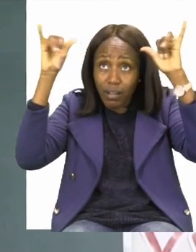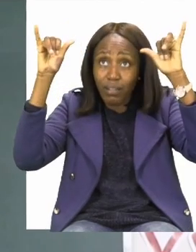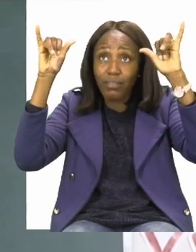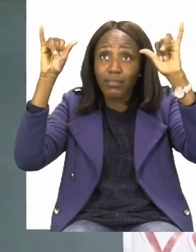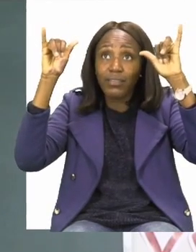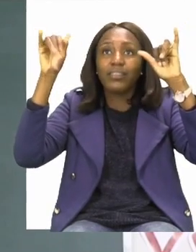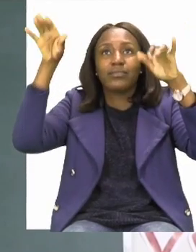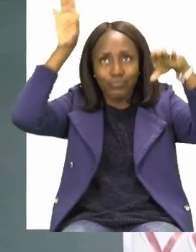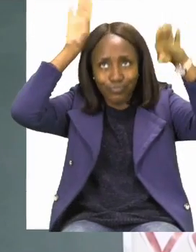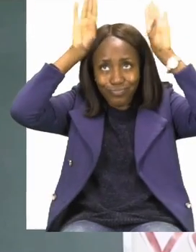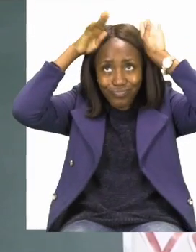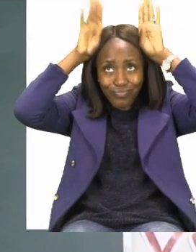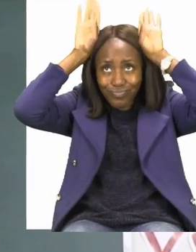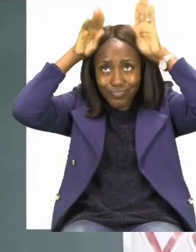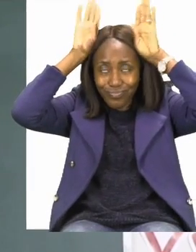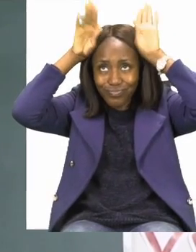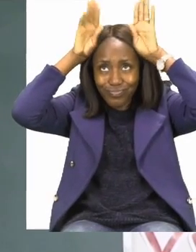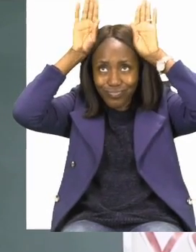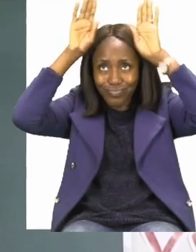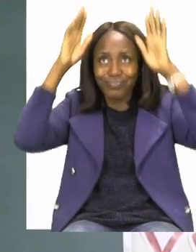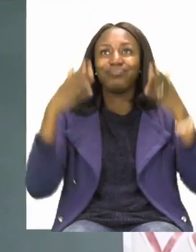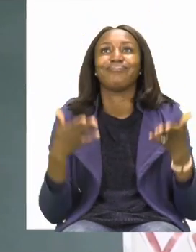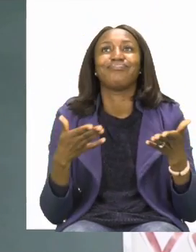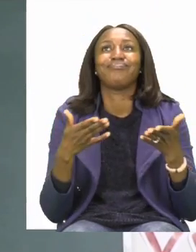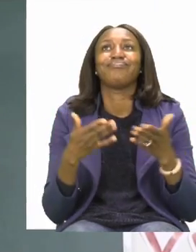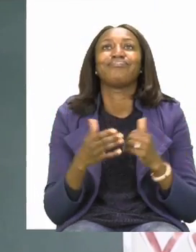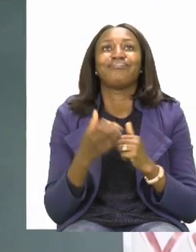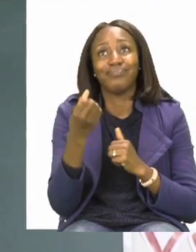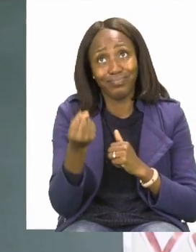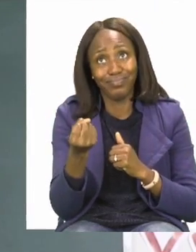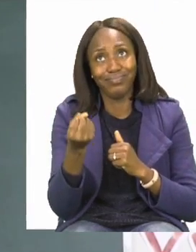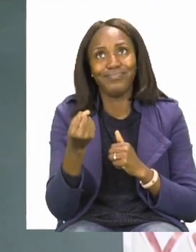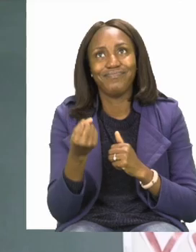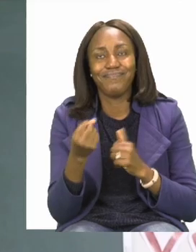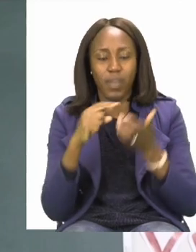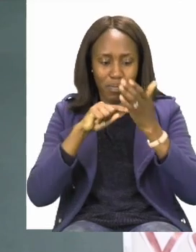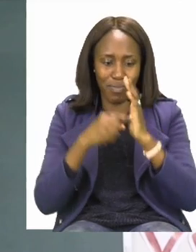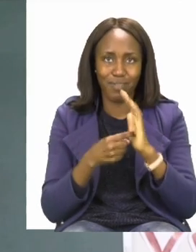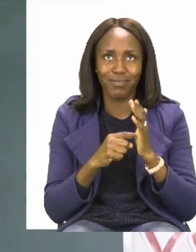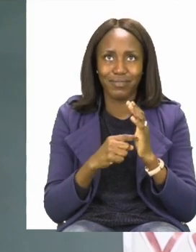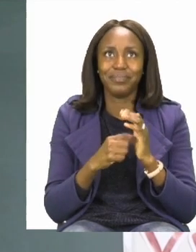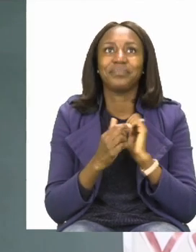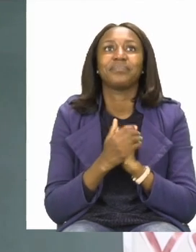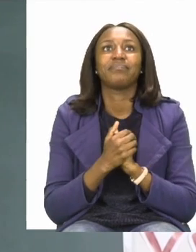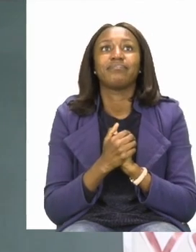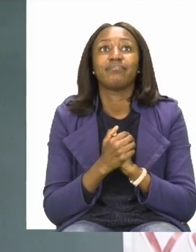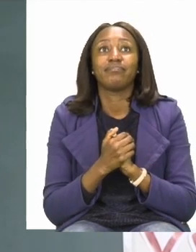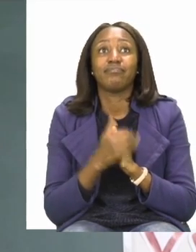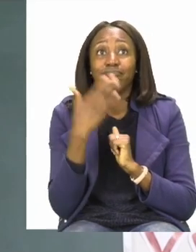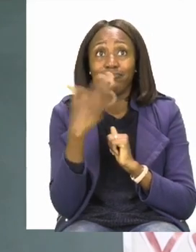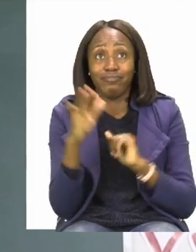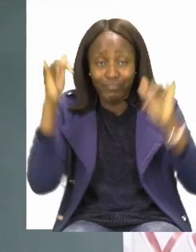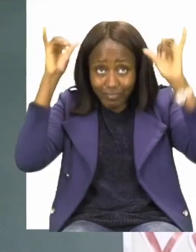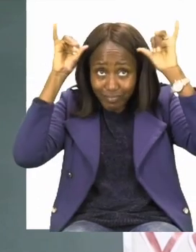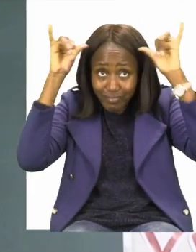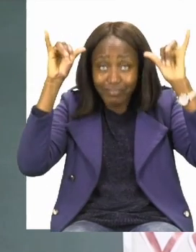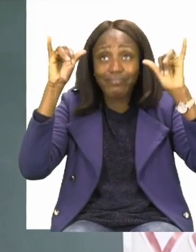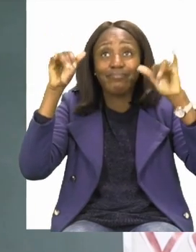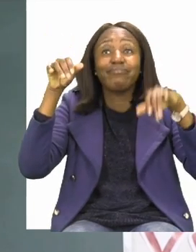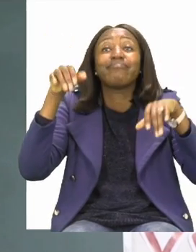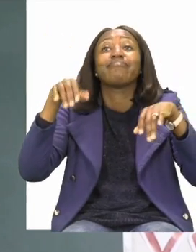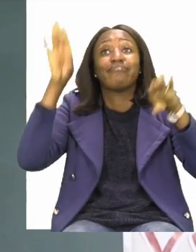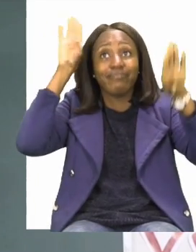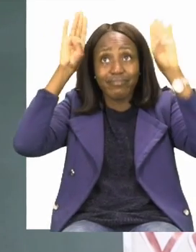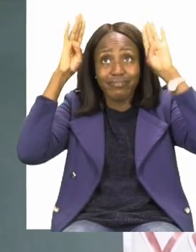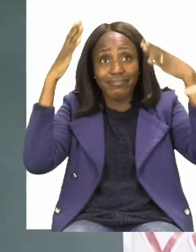and a donkey. Full stop. So, I have used the word cow and I've